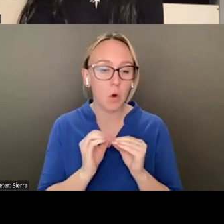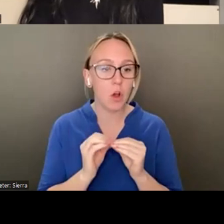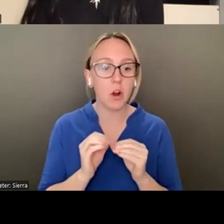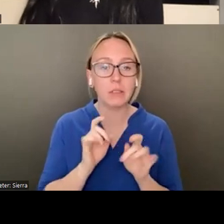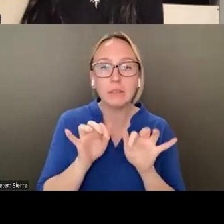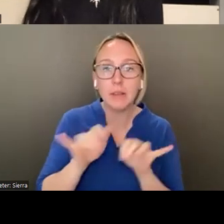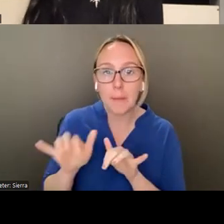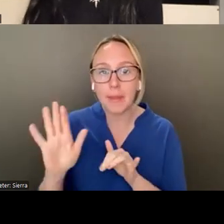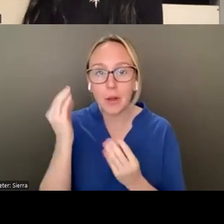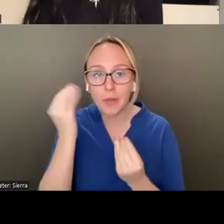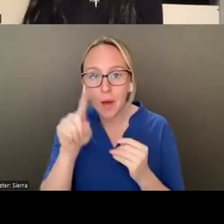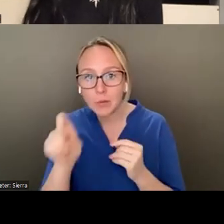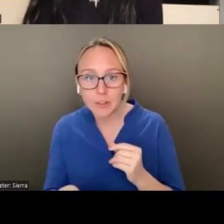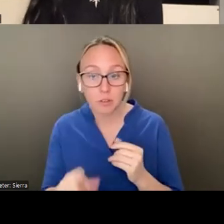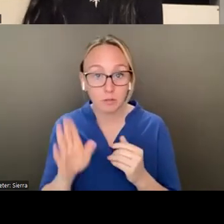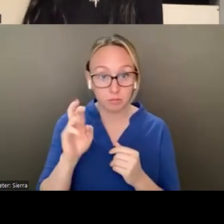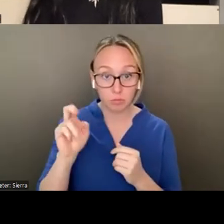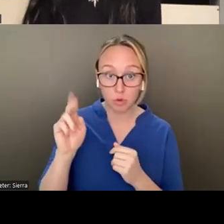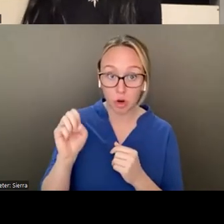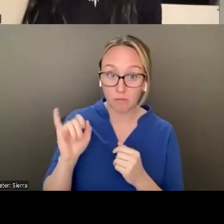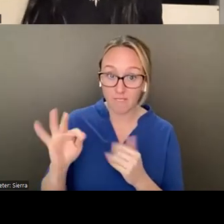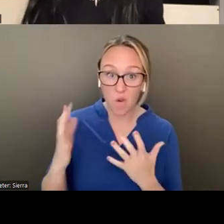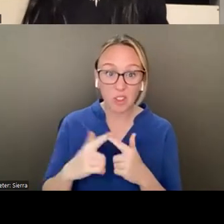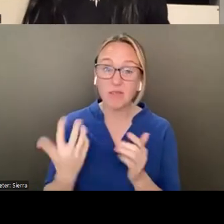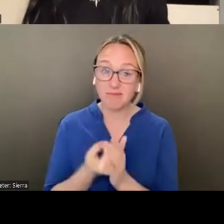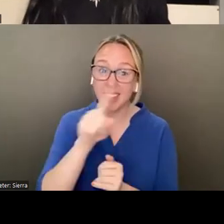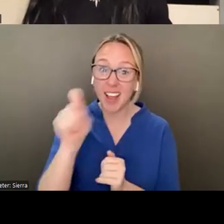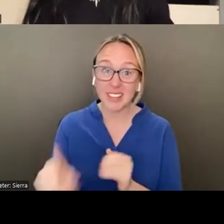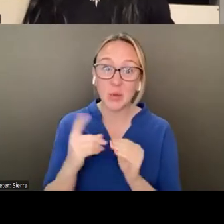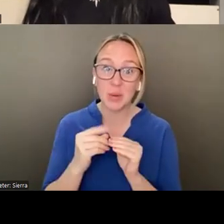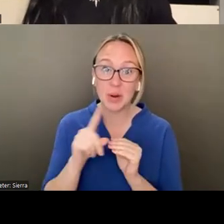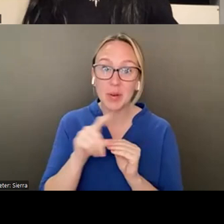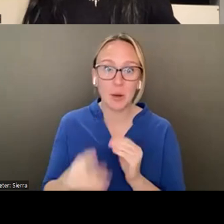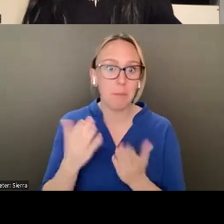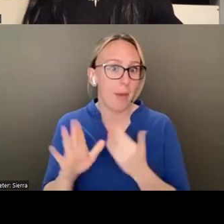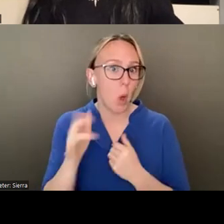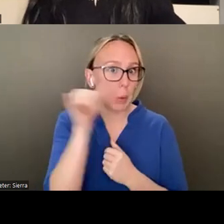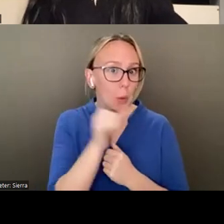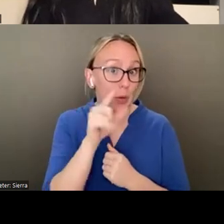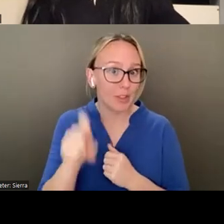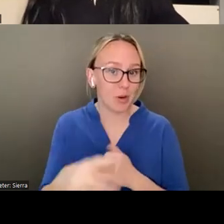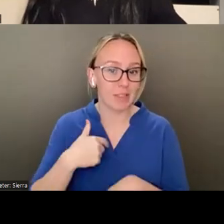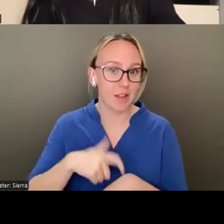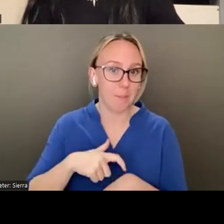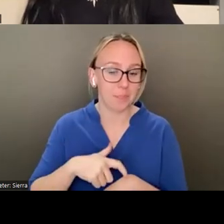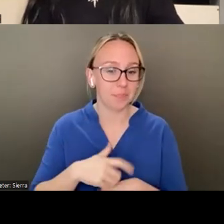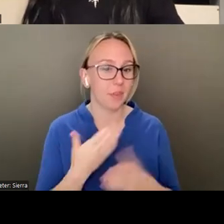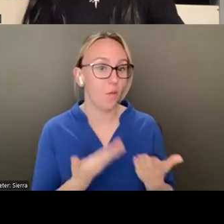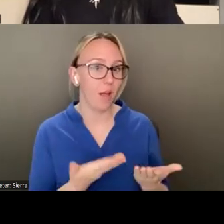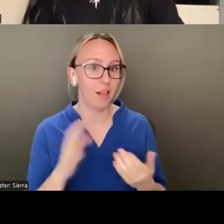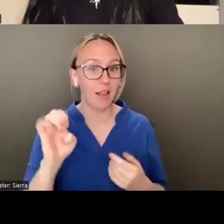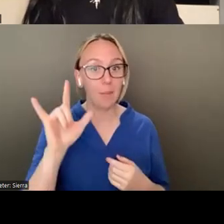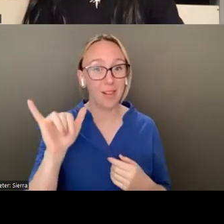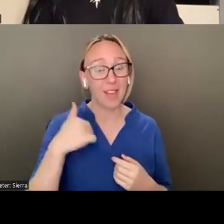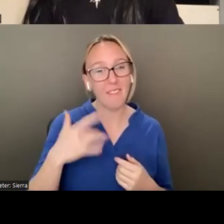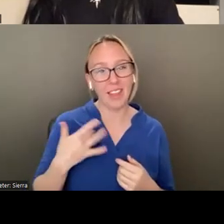thoughts. So I think, Brooke, if you do want to ask another question, maybe one of the doozies. You have time. Well, I think Emily is